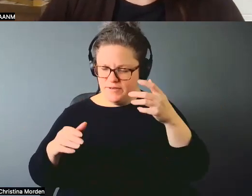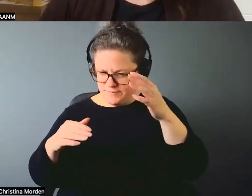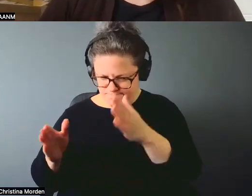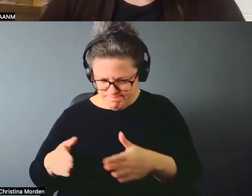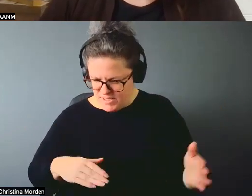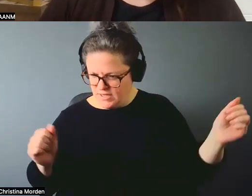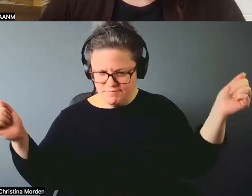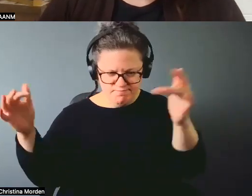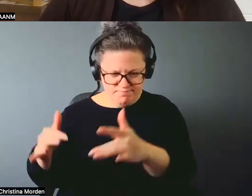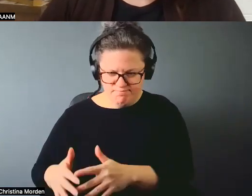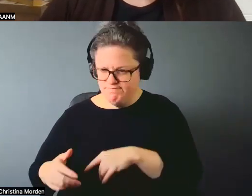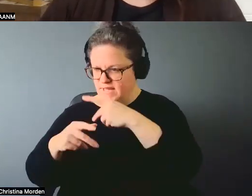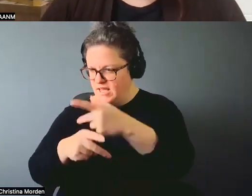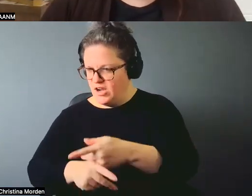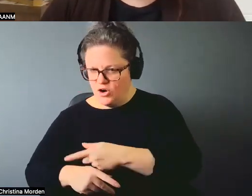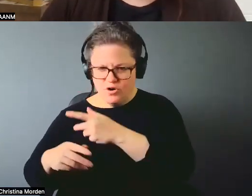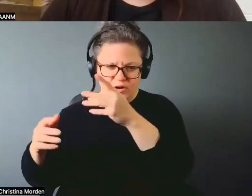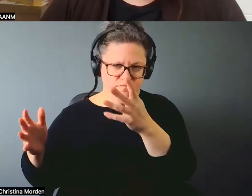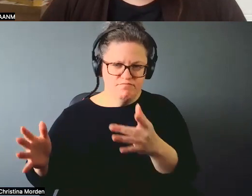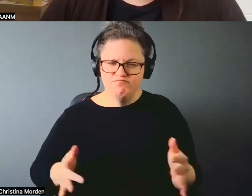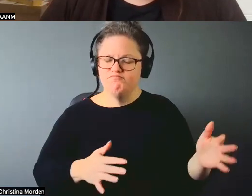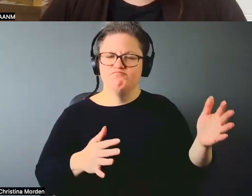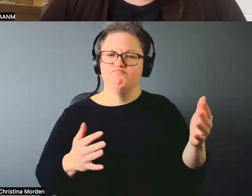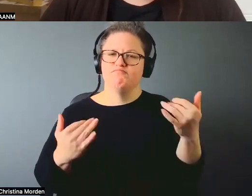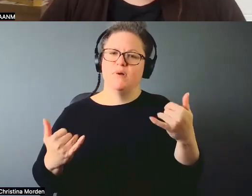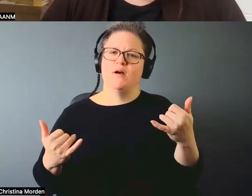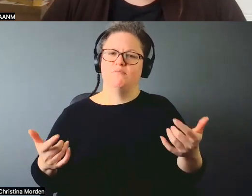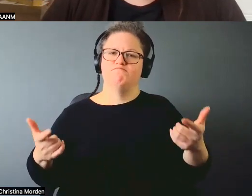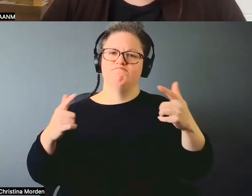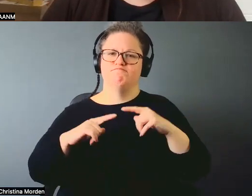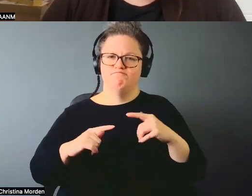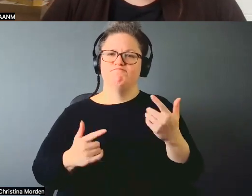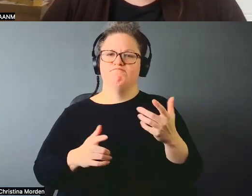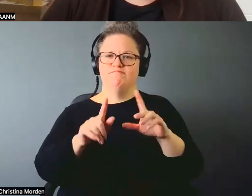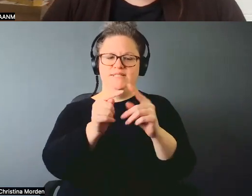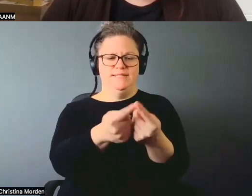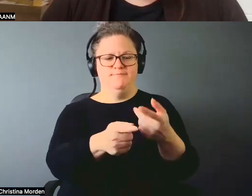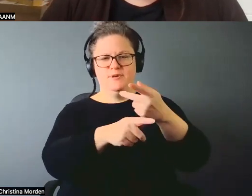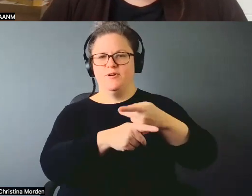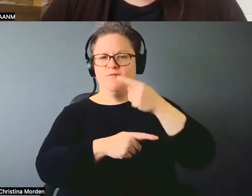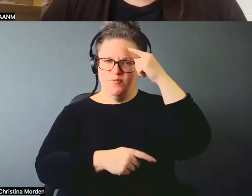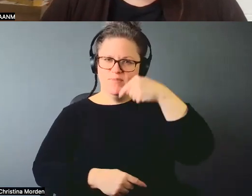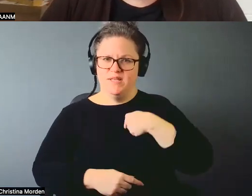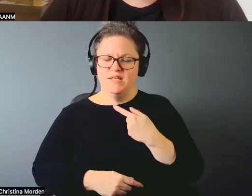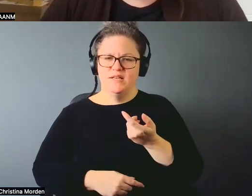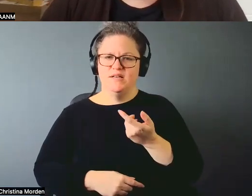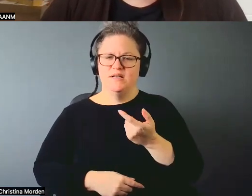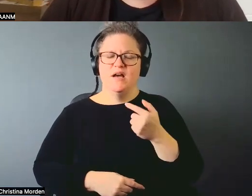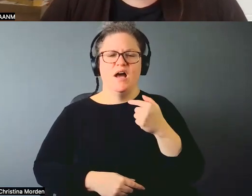you know, caring and nurturing for folks that when that happened to me, I was OK.